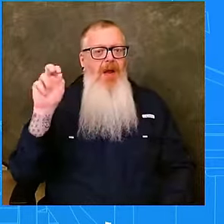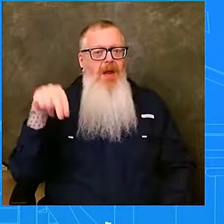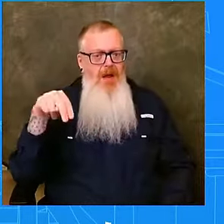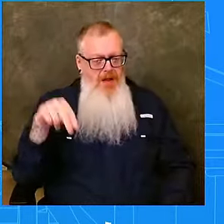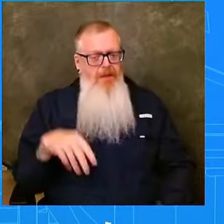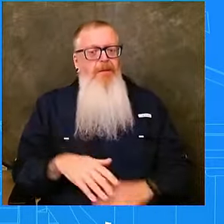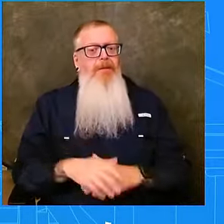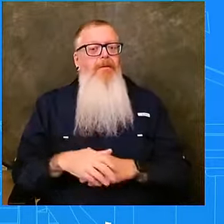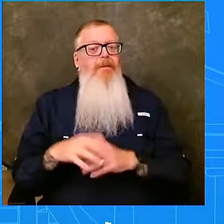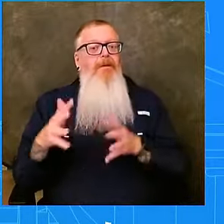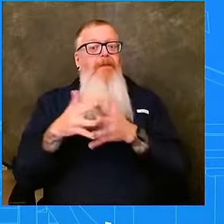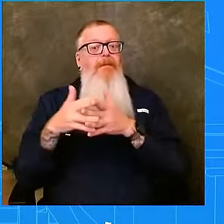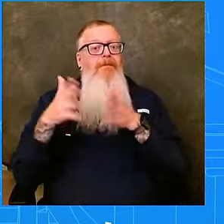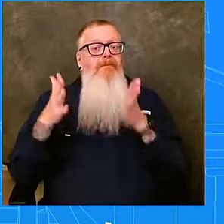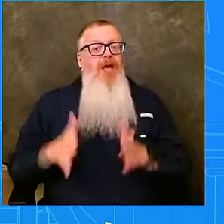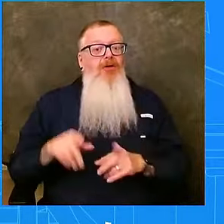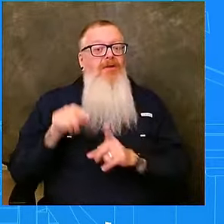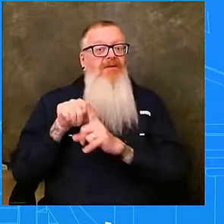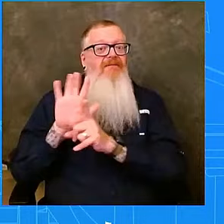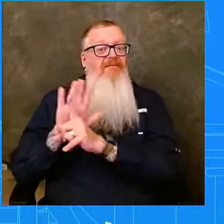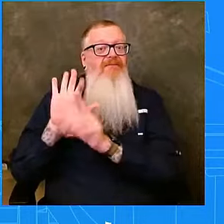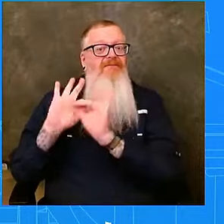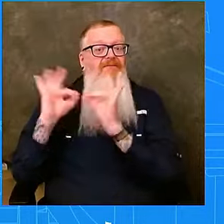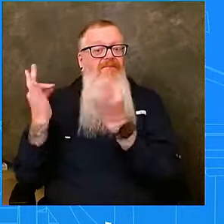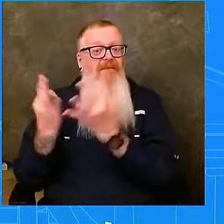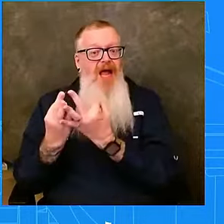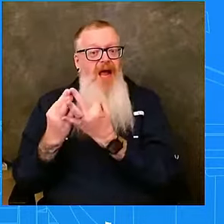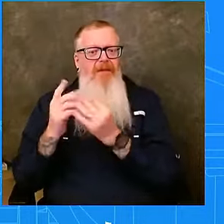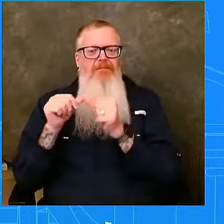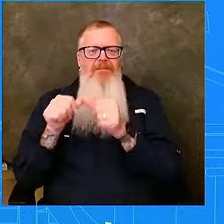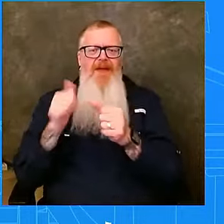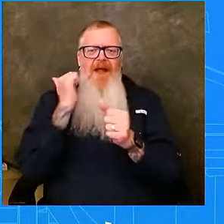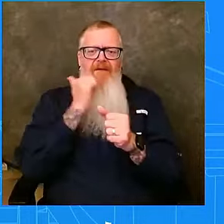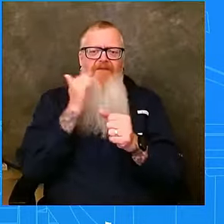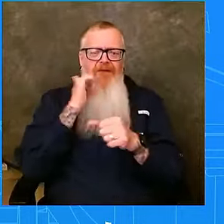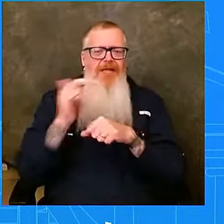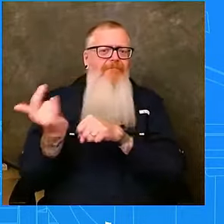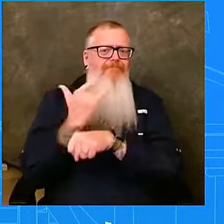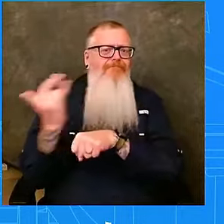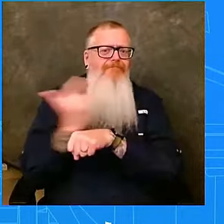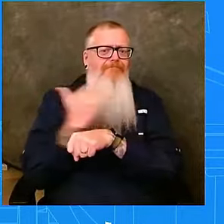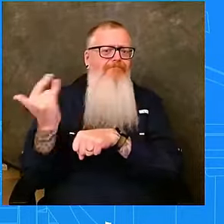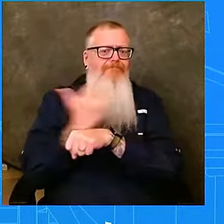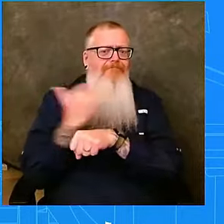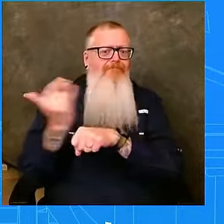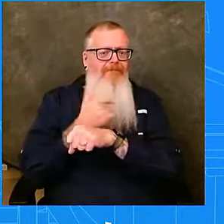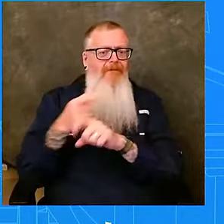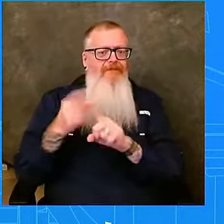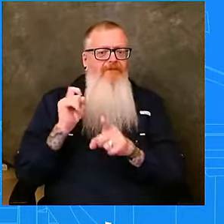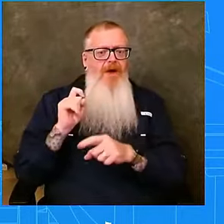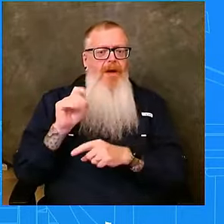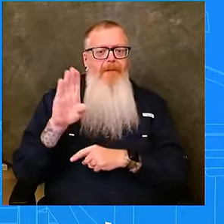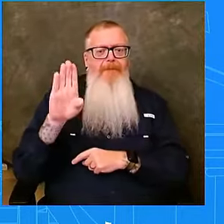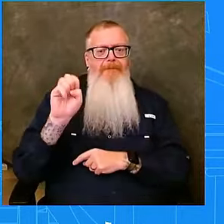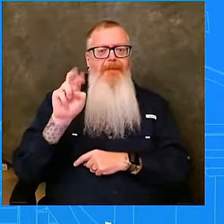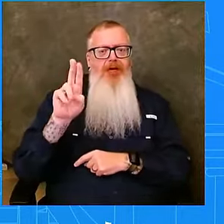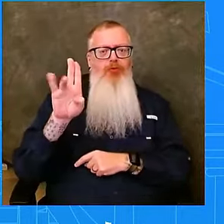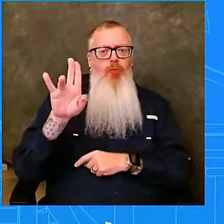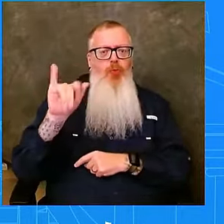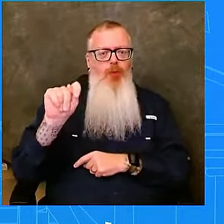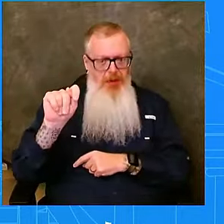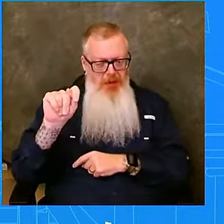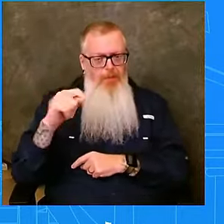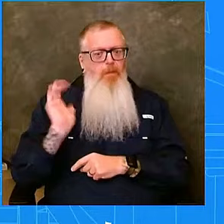Beirut, and we have organized additional flights for U.S. citizens, lawful permanent residents, and their spouses, children, and